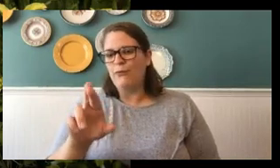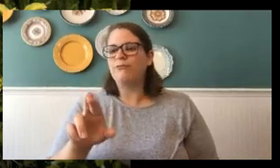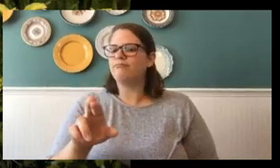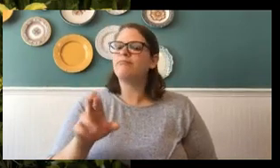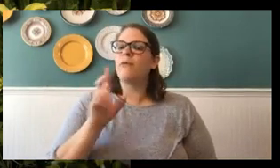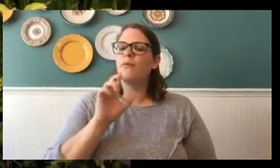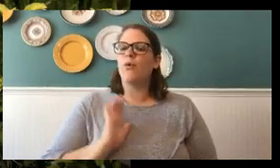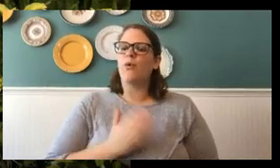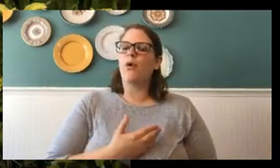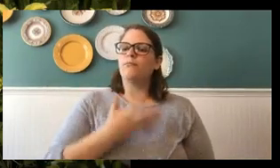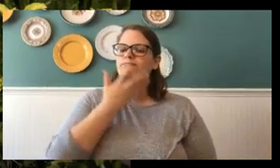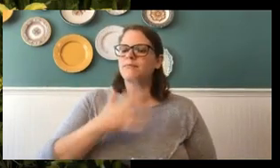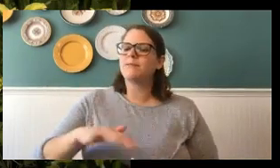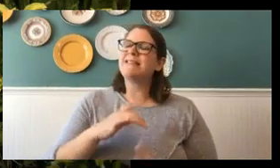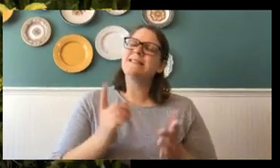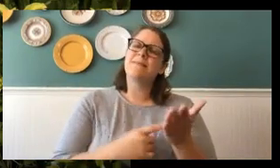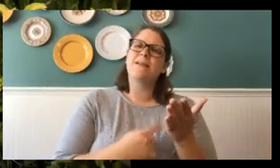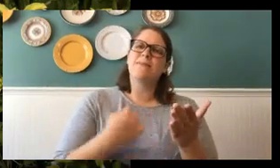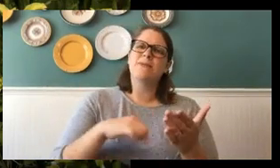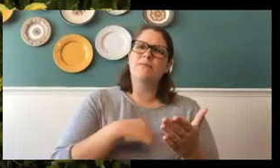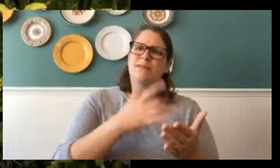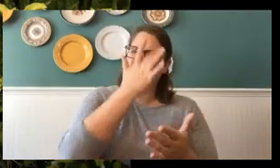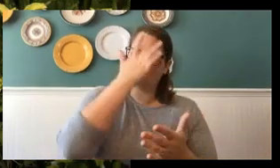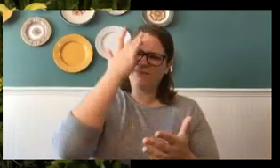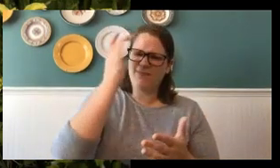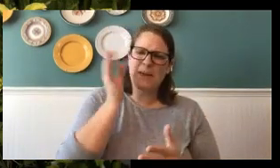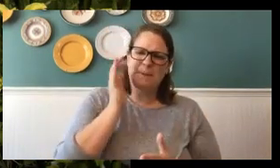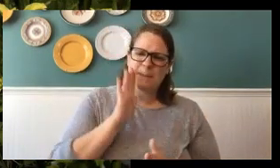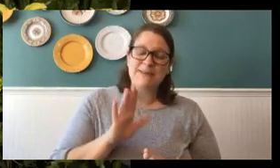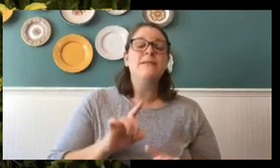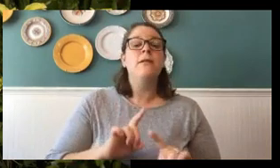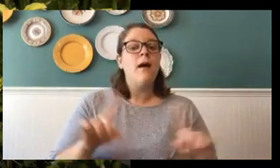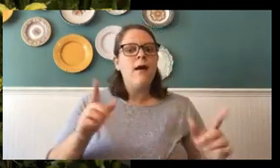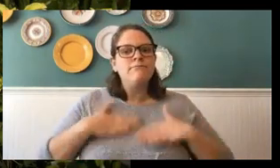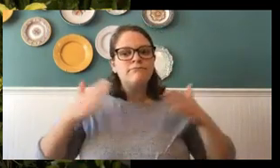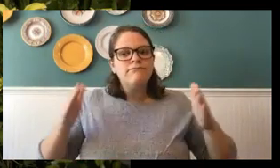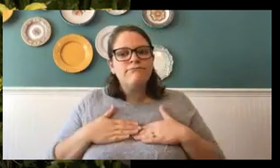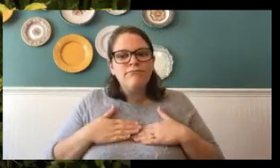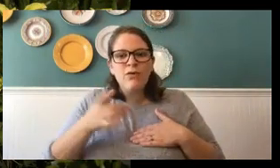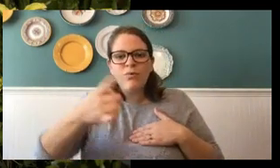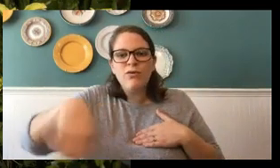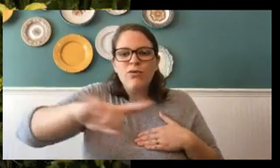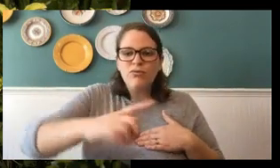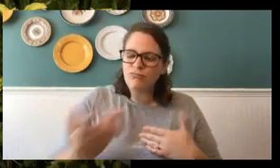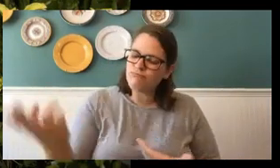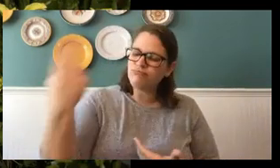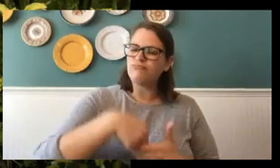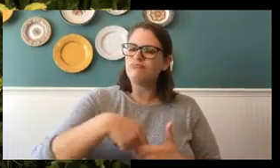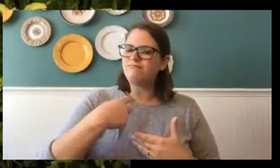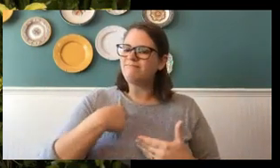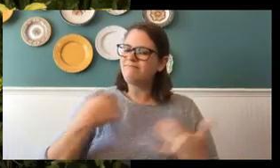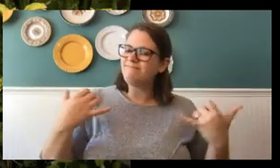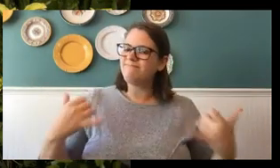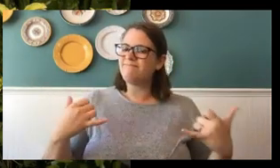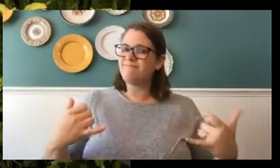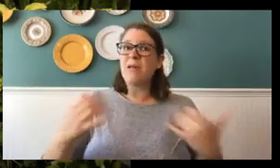those. But, boys and girls, I'm so glad you joined me today. That rounds up pretty much the life